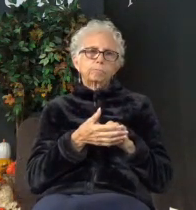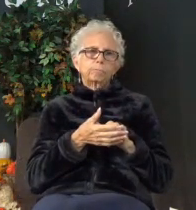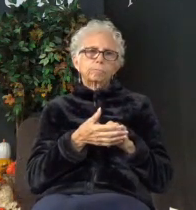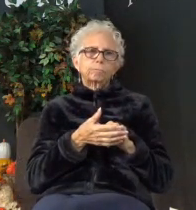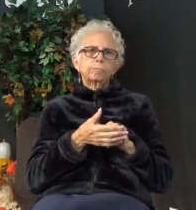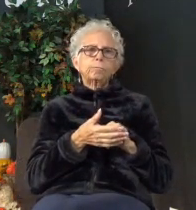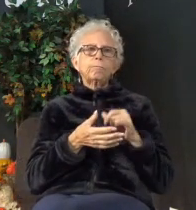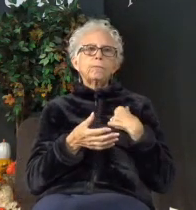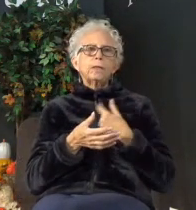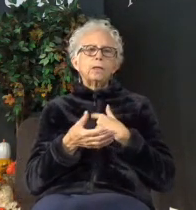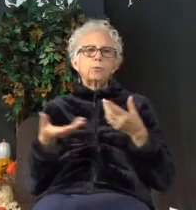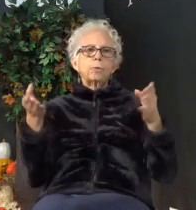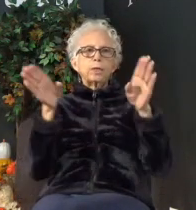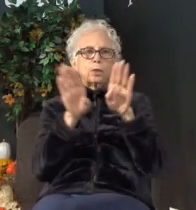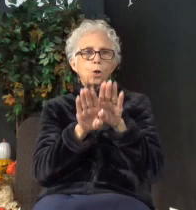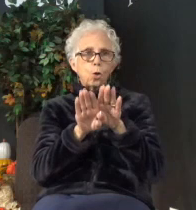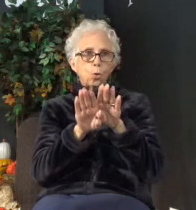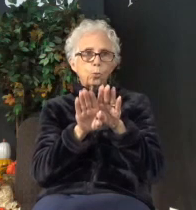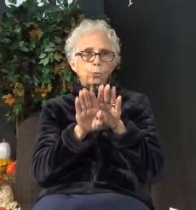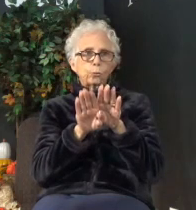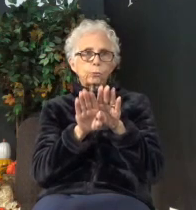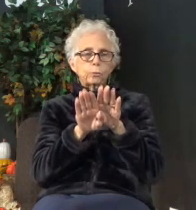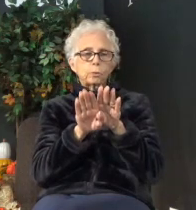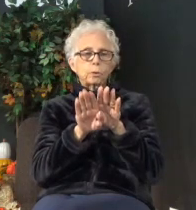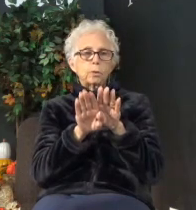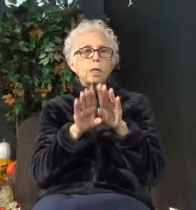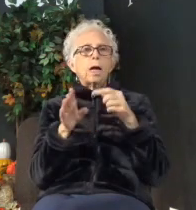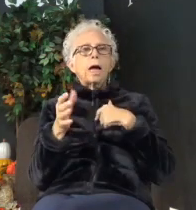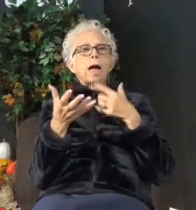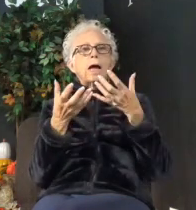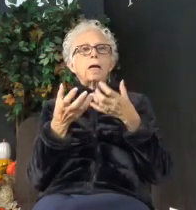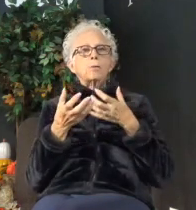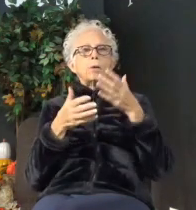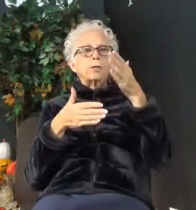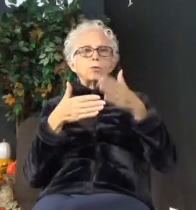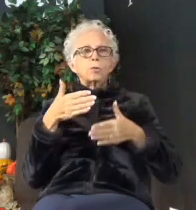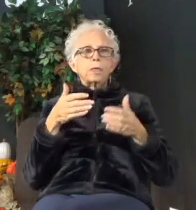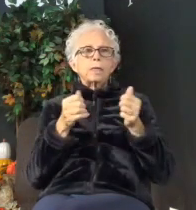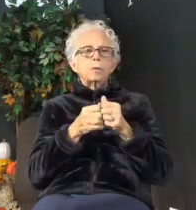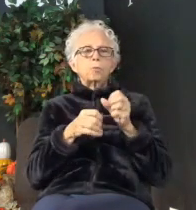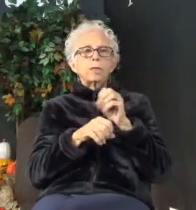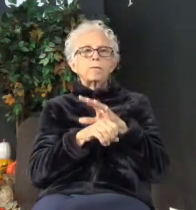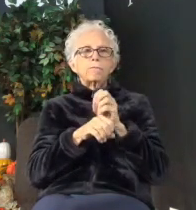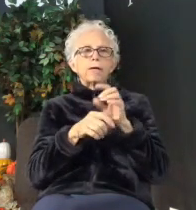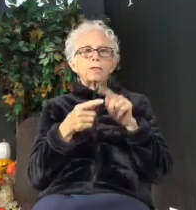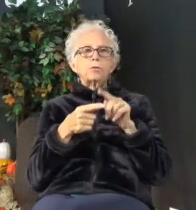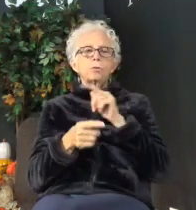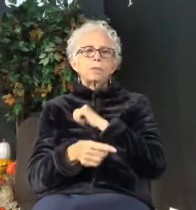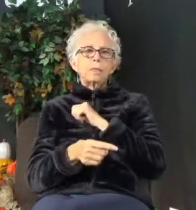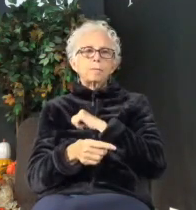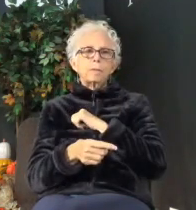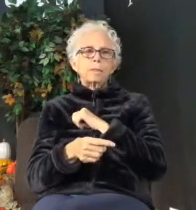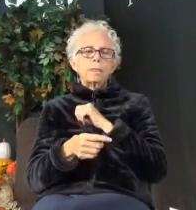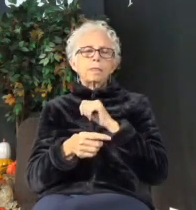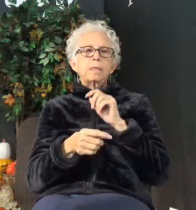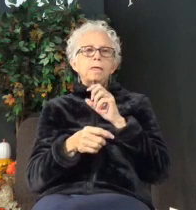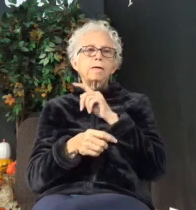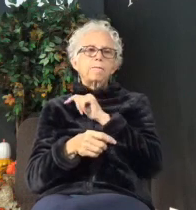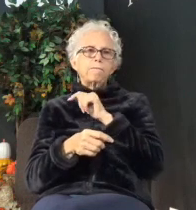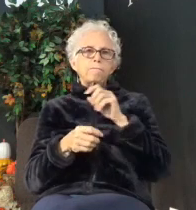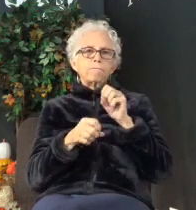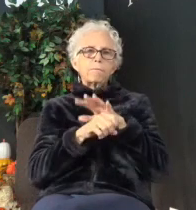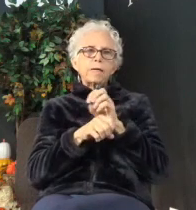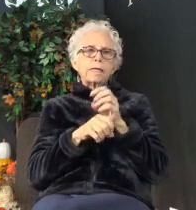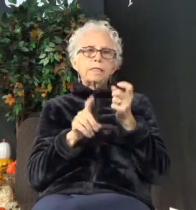as we close, I want to end with this advice to Timothy. This advice from Paul in